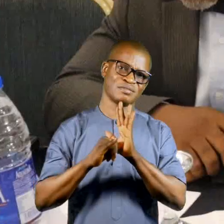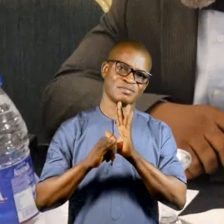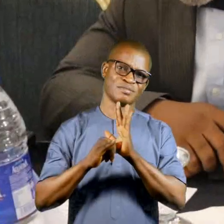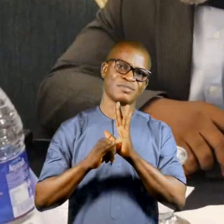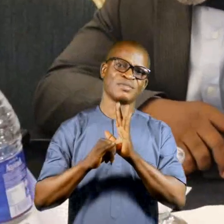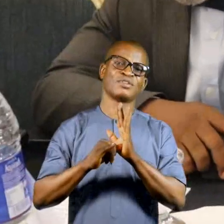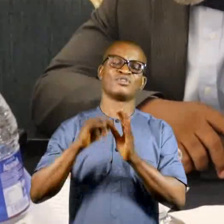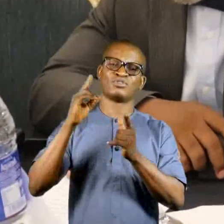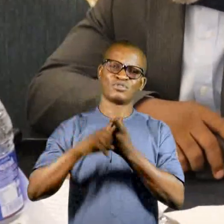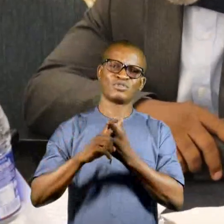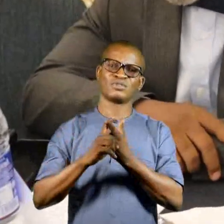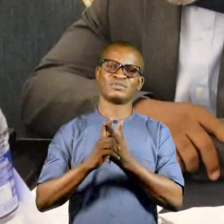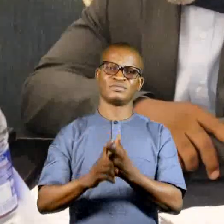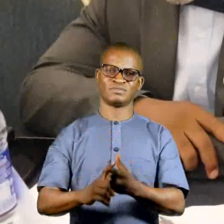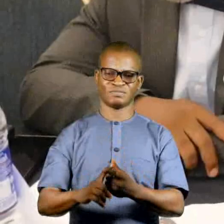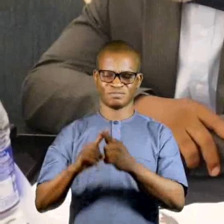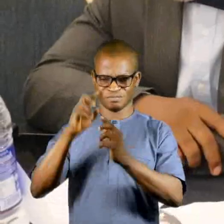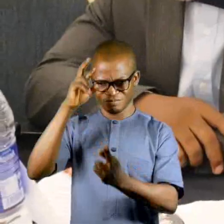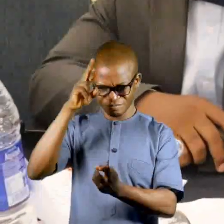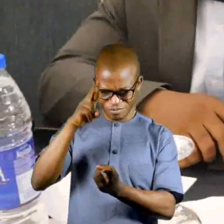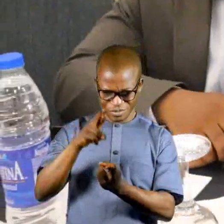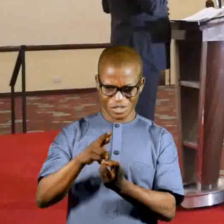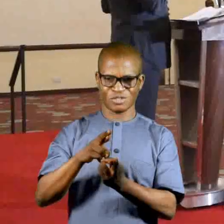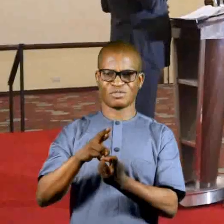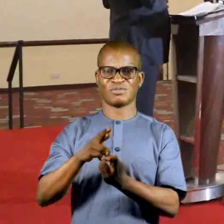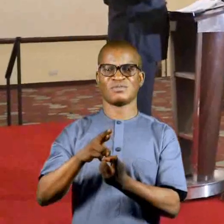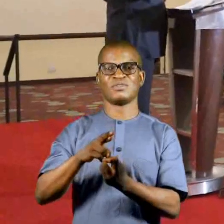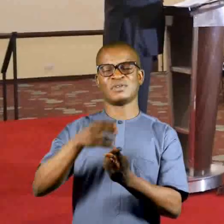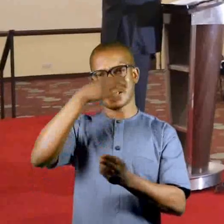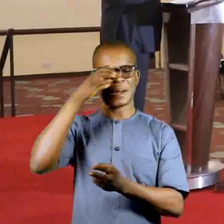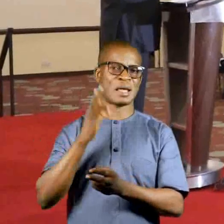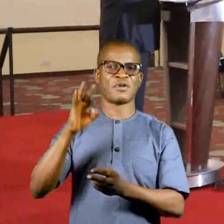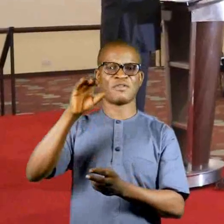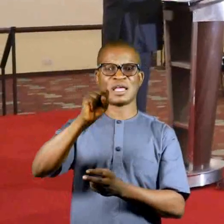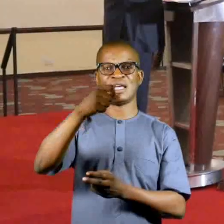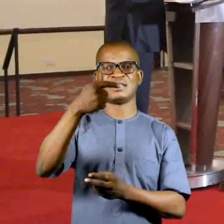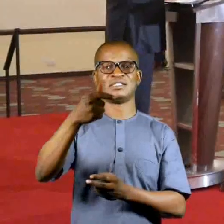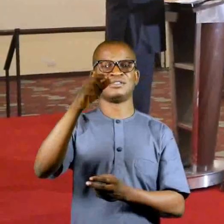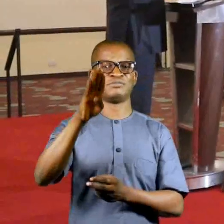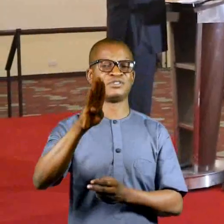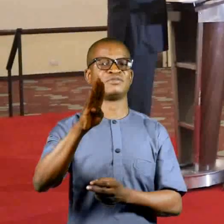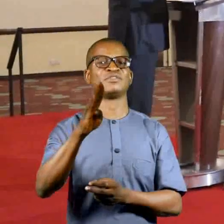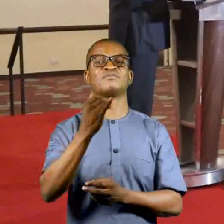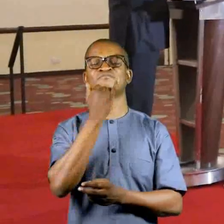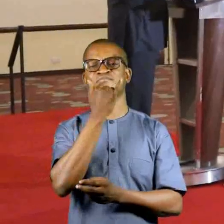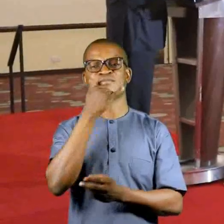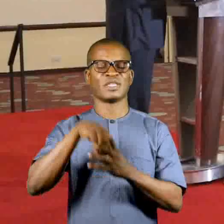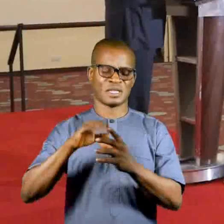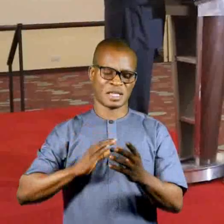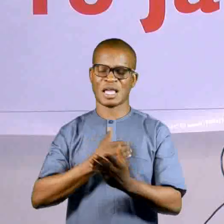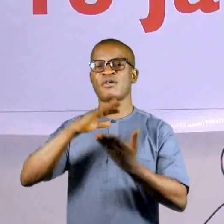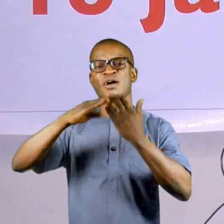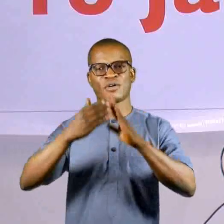to carve the growing manners of the SGB offenses in our communities.